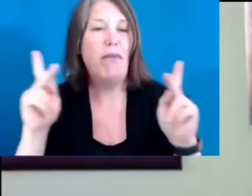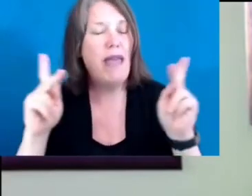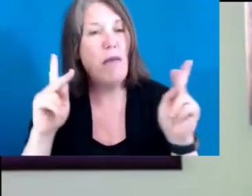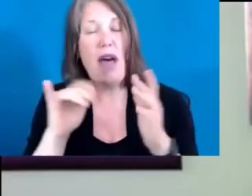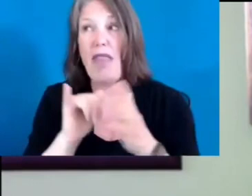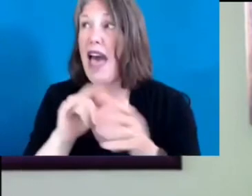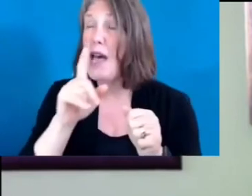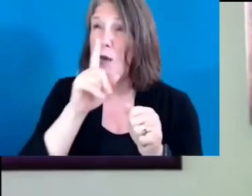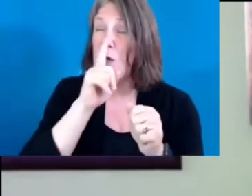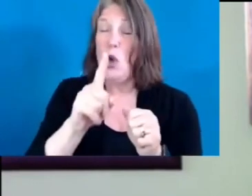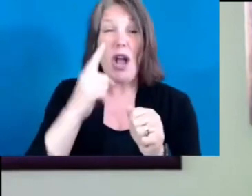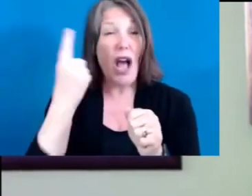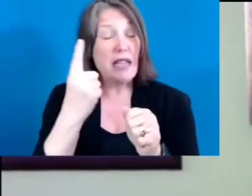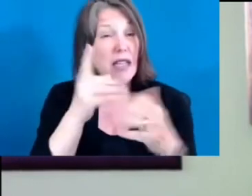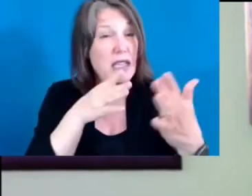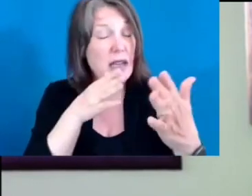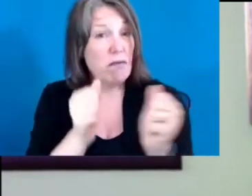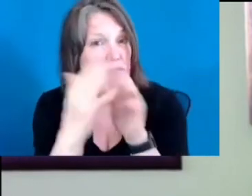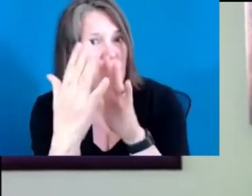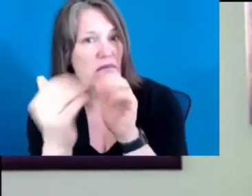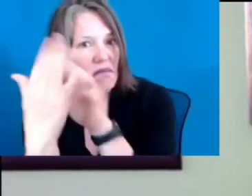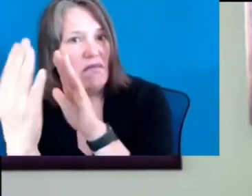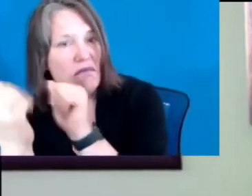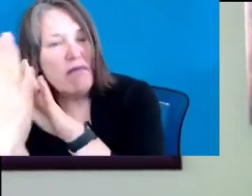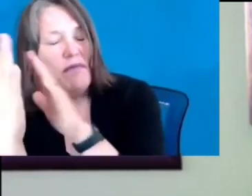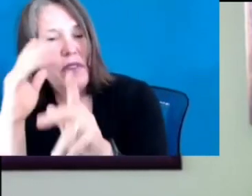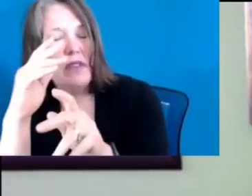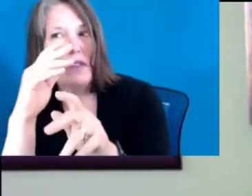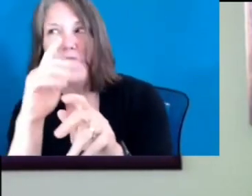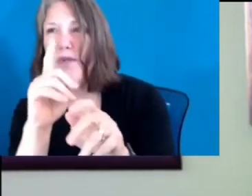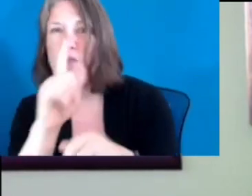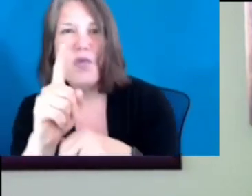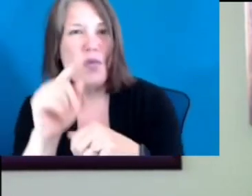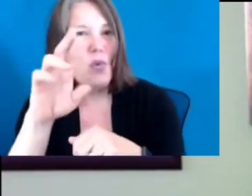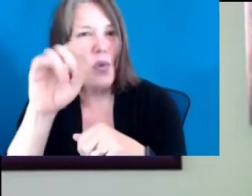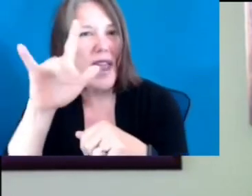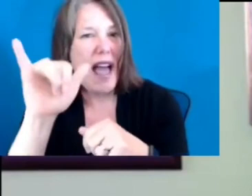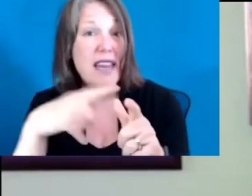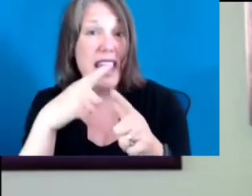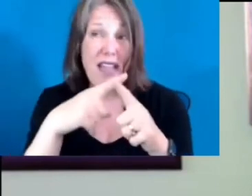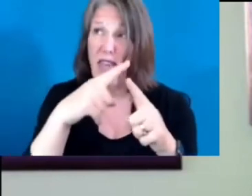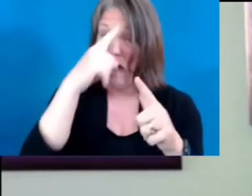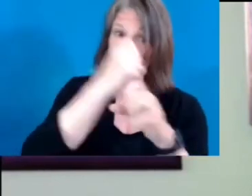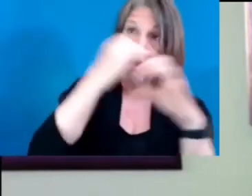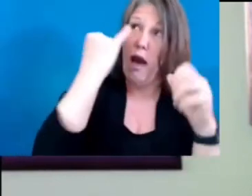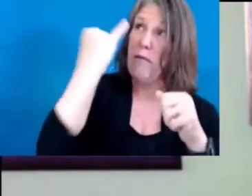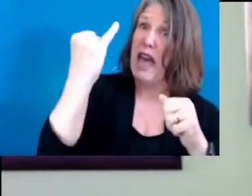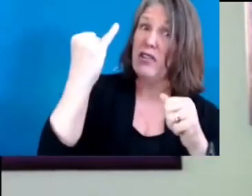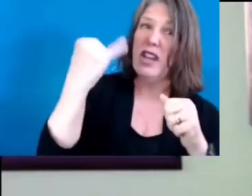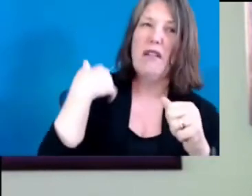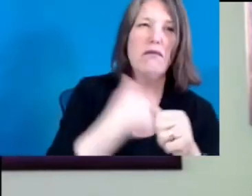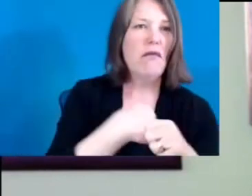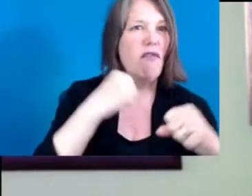then to fight for what was imagined. We're at that time in our history, where we have an opportunity